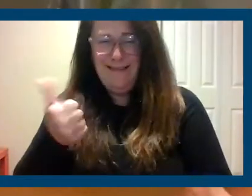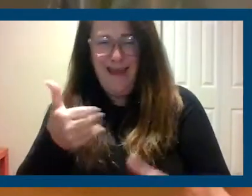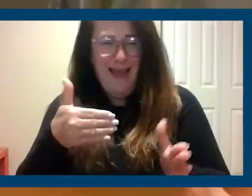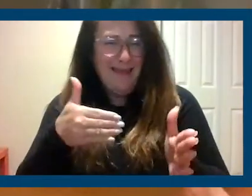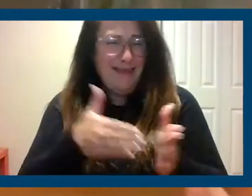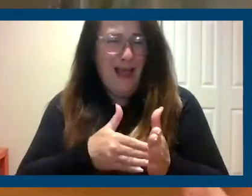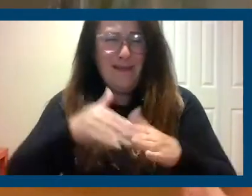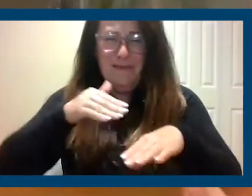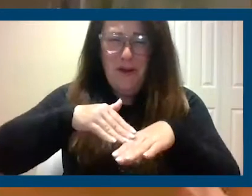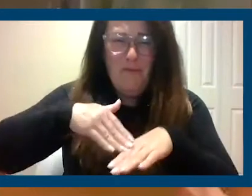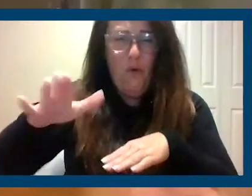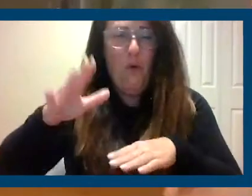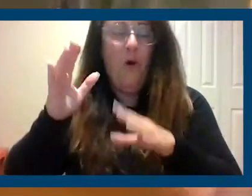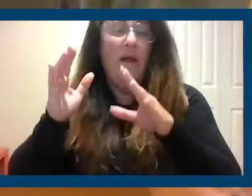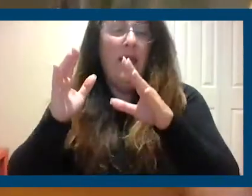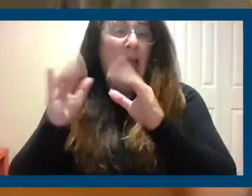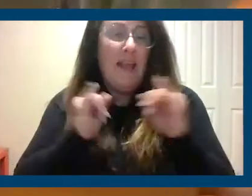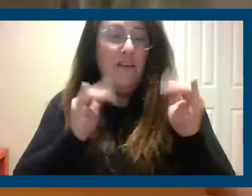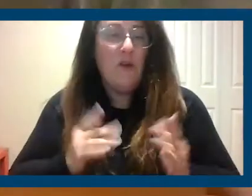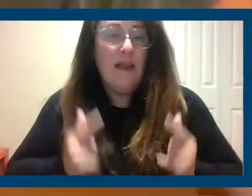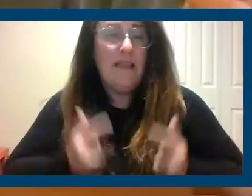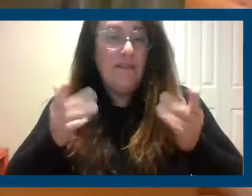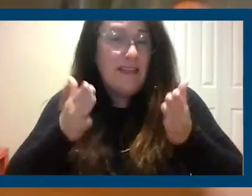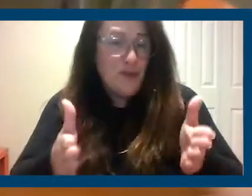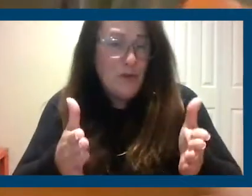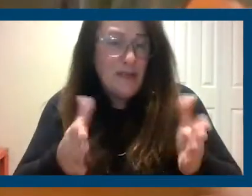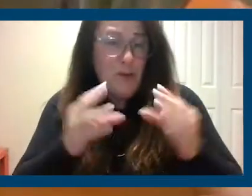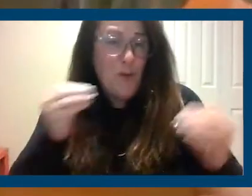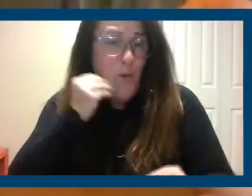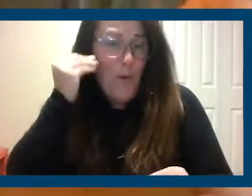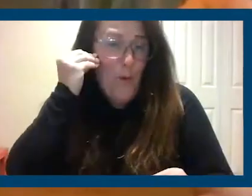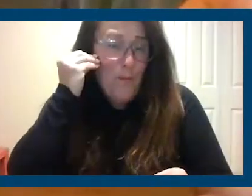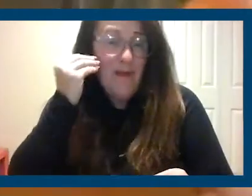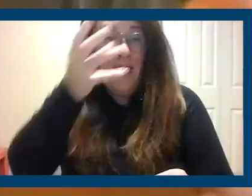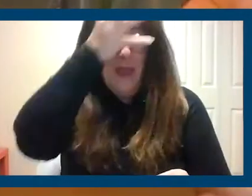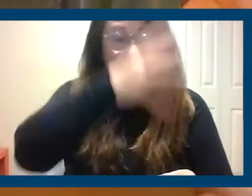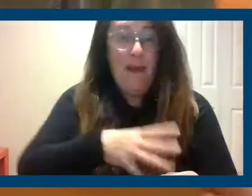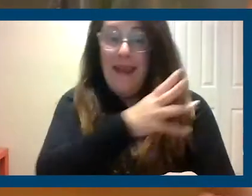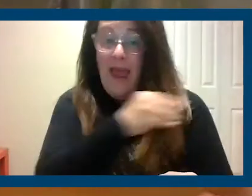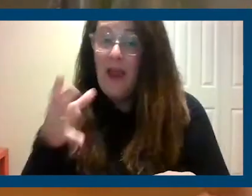of individuals living in our streets and increasingly men and women.